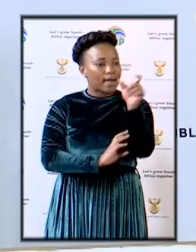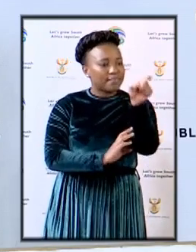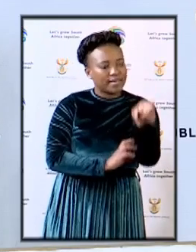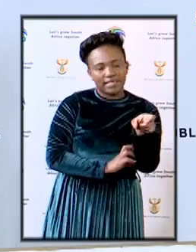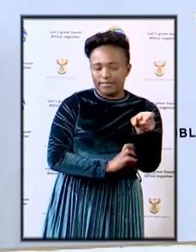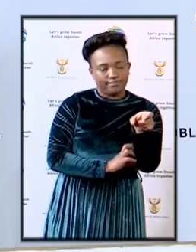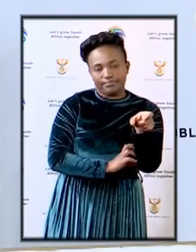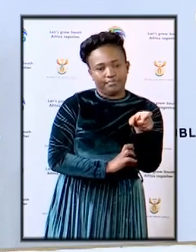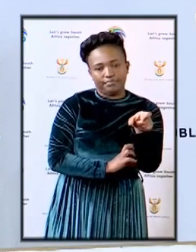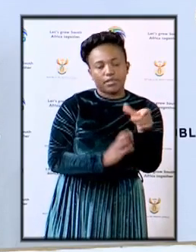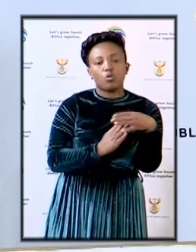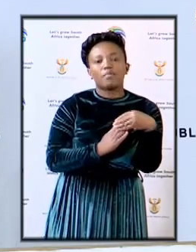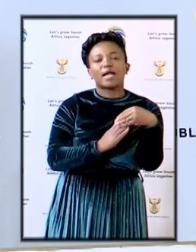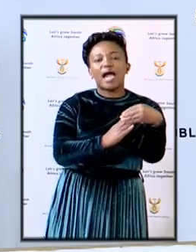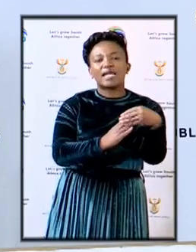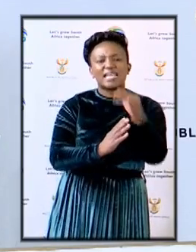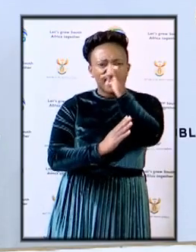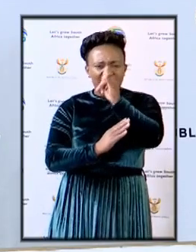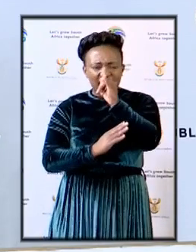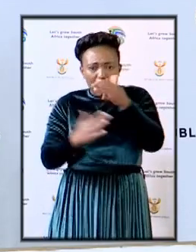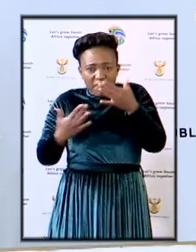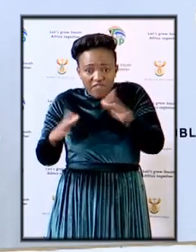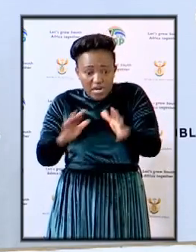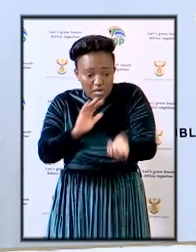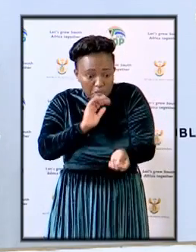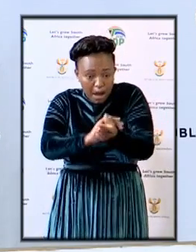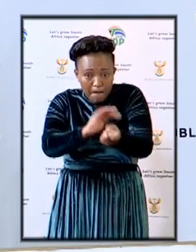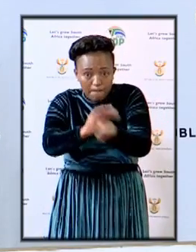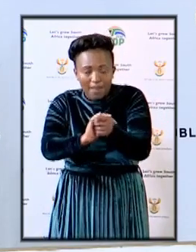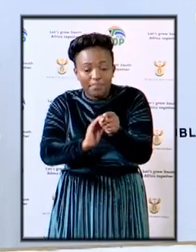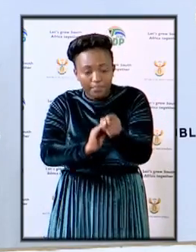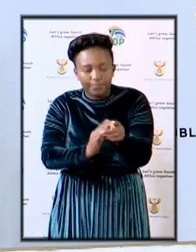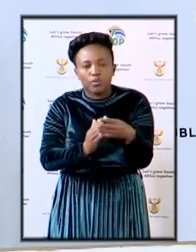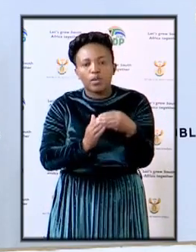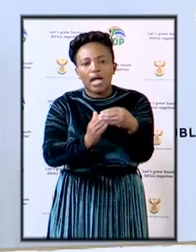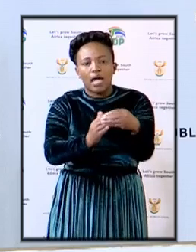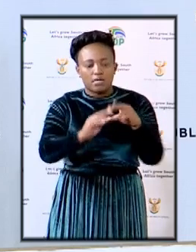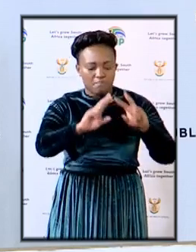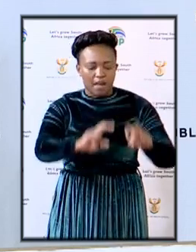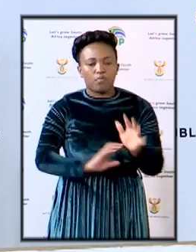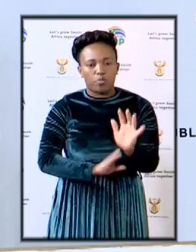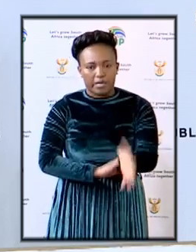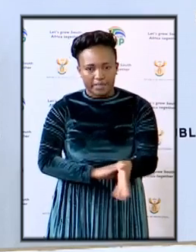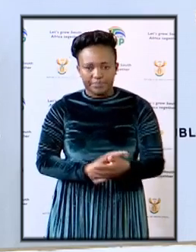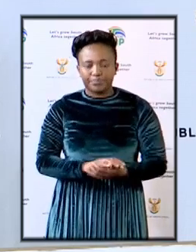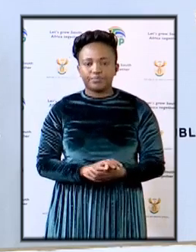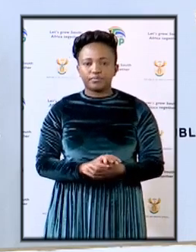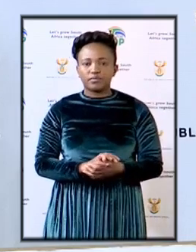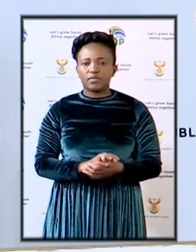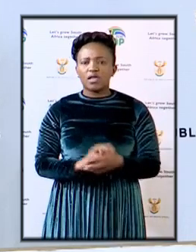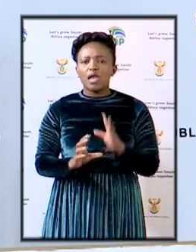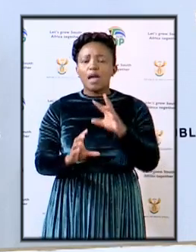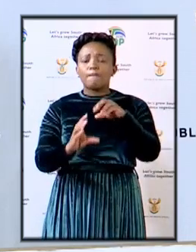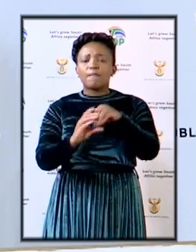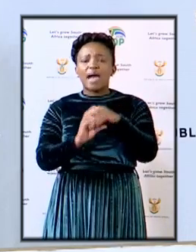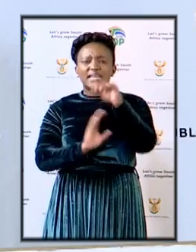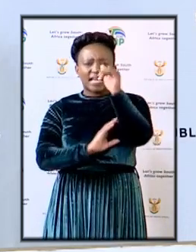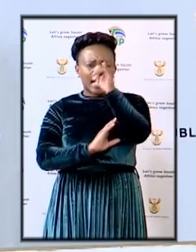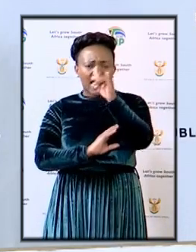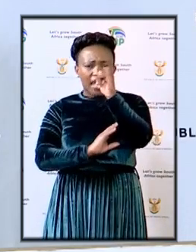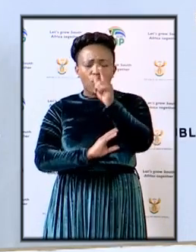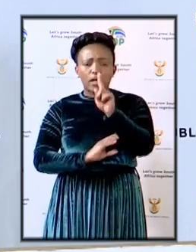we are guided by the crime that has been committed part of the crimes that we have mentioned